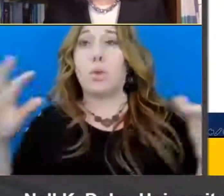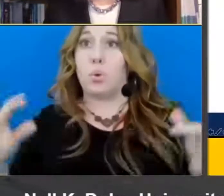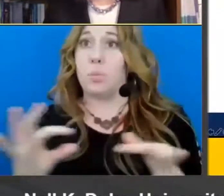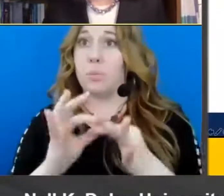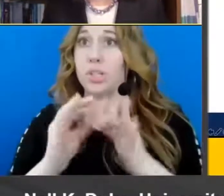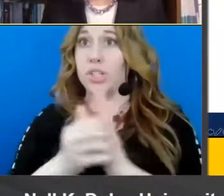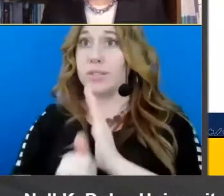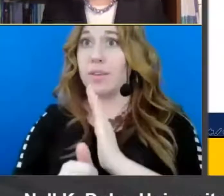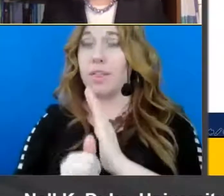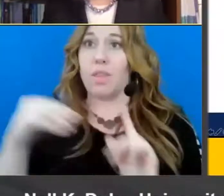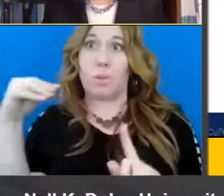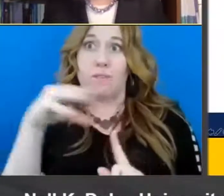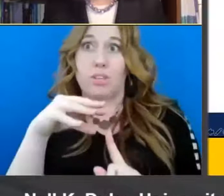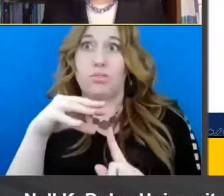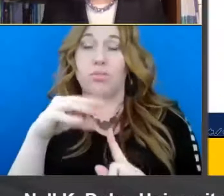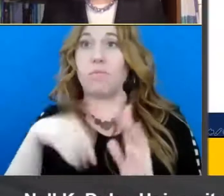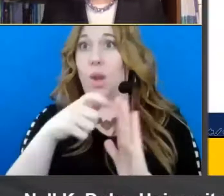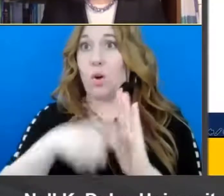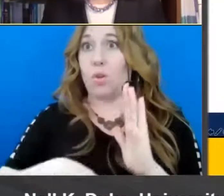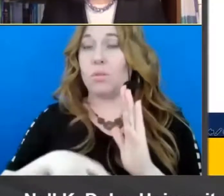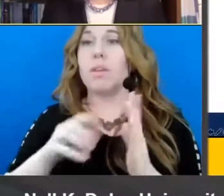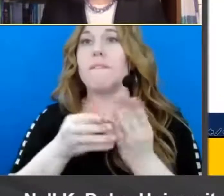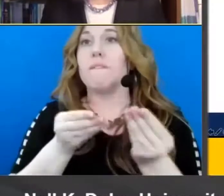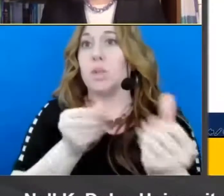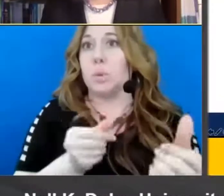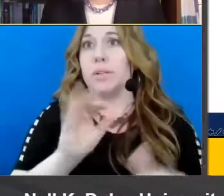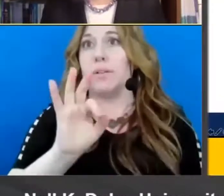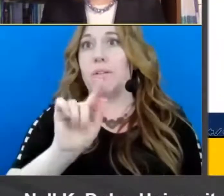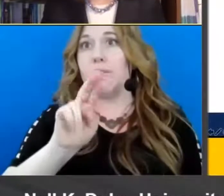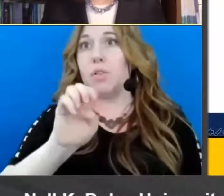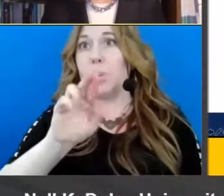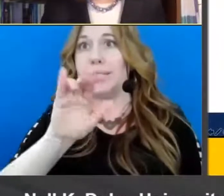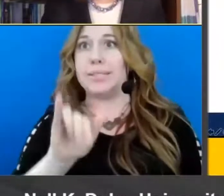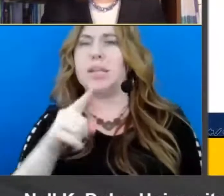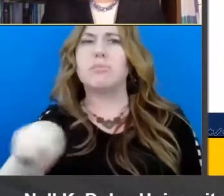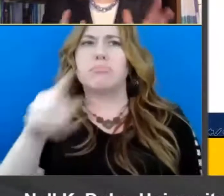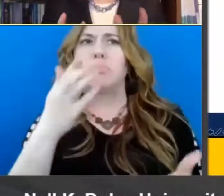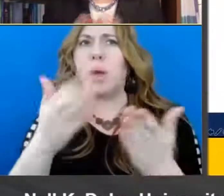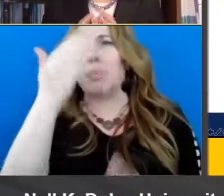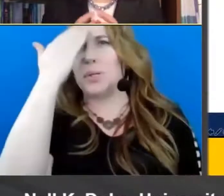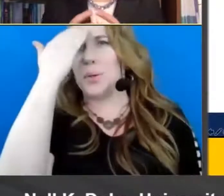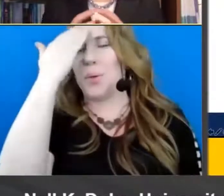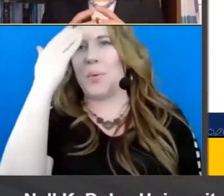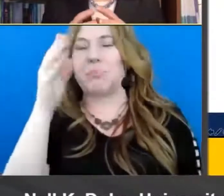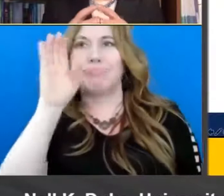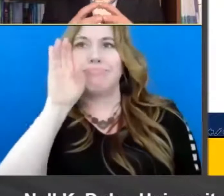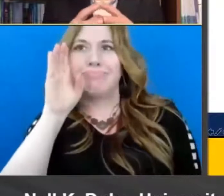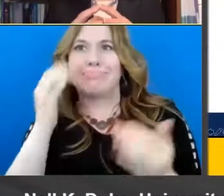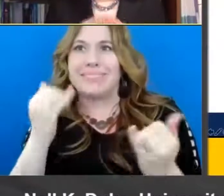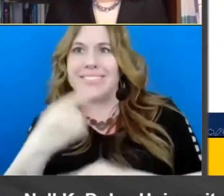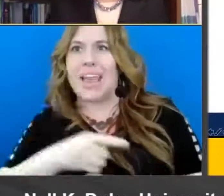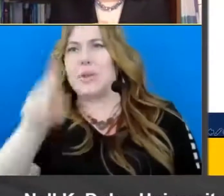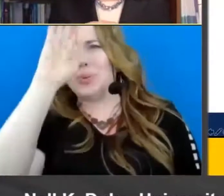feature in the article is fluency um and you probably know um anyone listening to this webinar that that